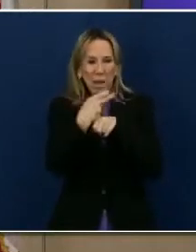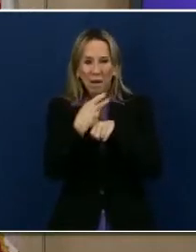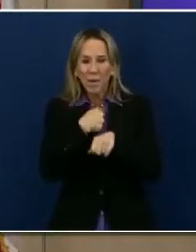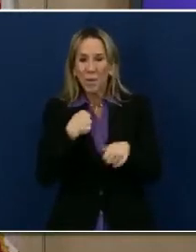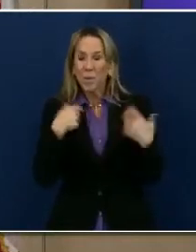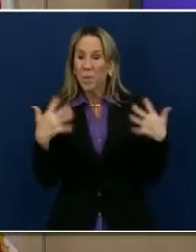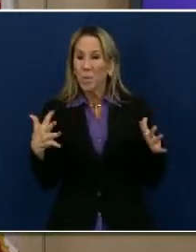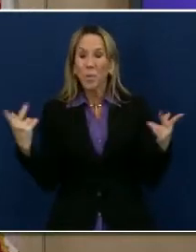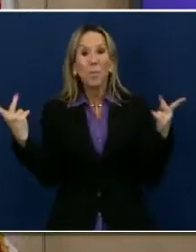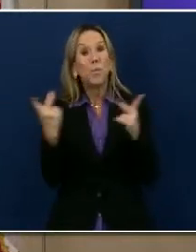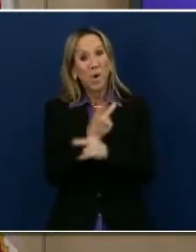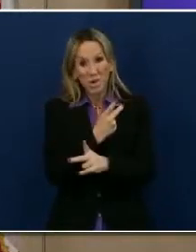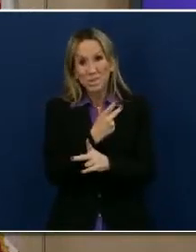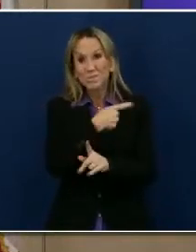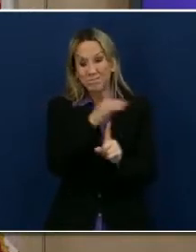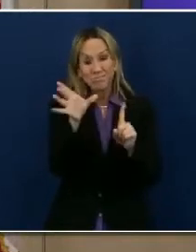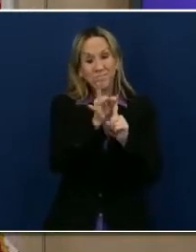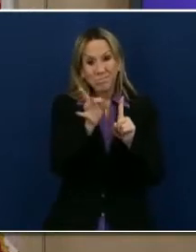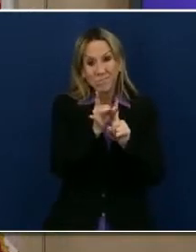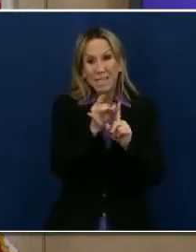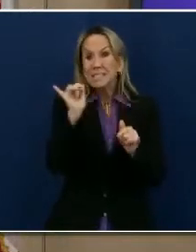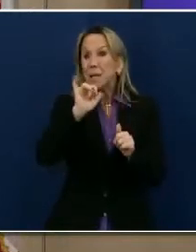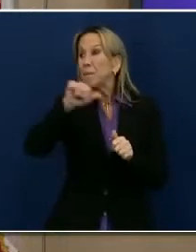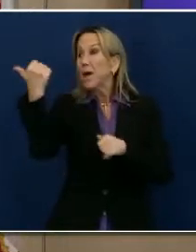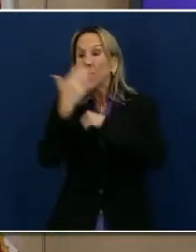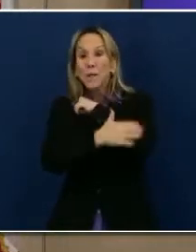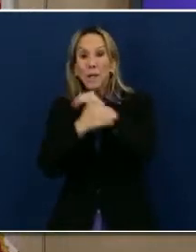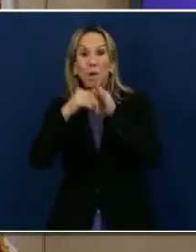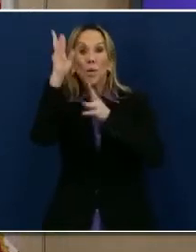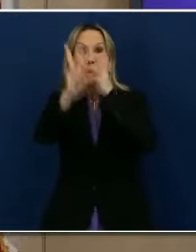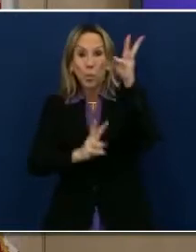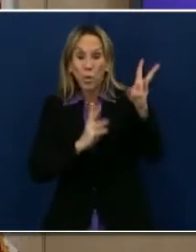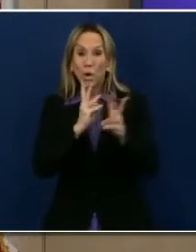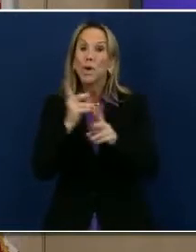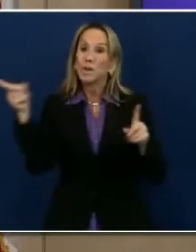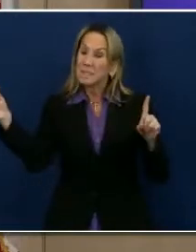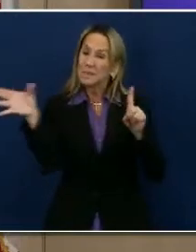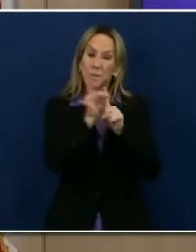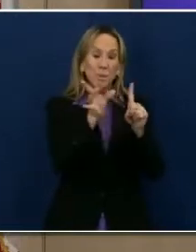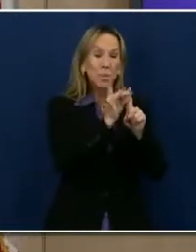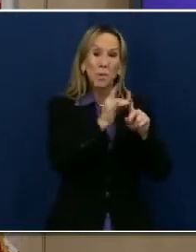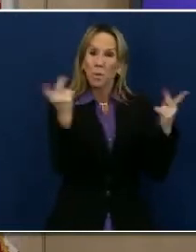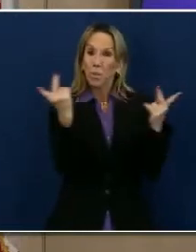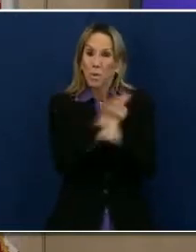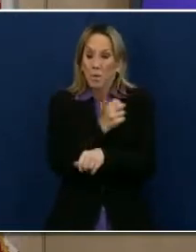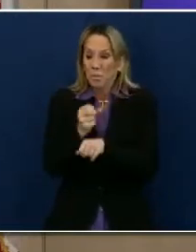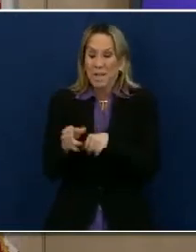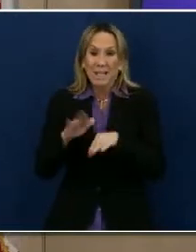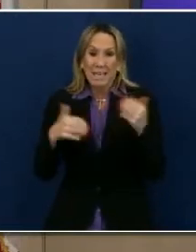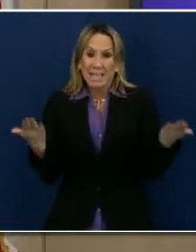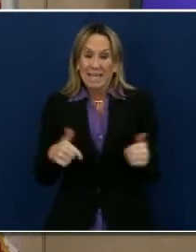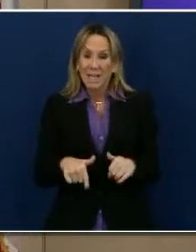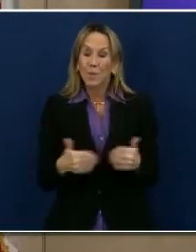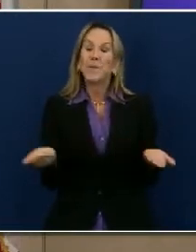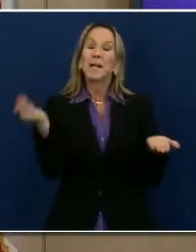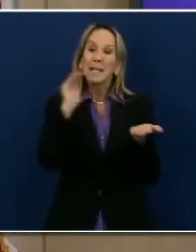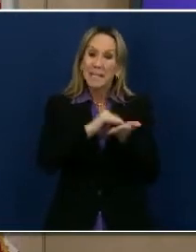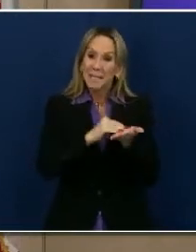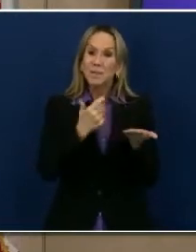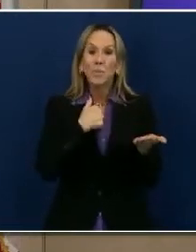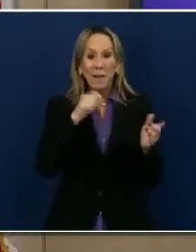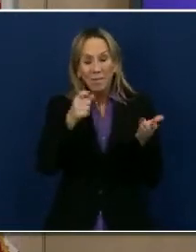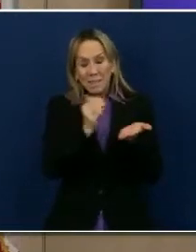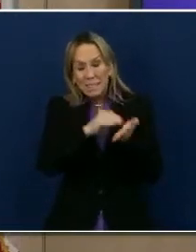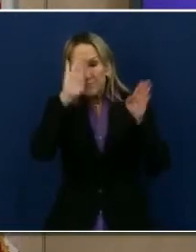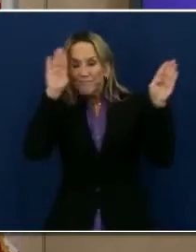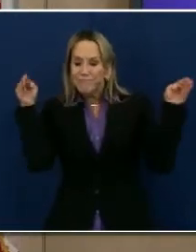other countries around the world. And so now our challenge before us is to come together, do what we have done twice before, lower these case counts,